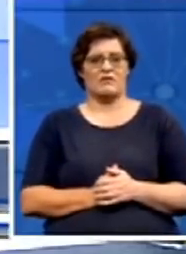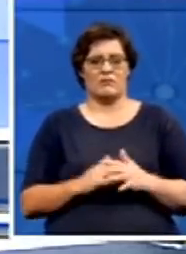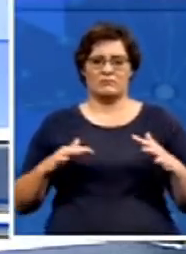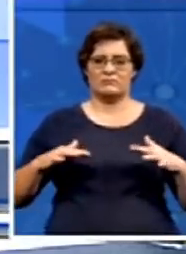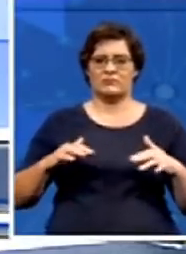the country.